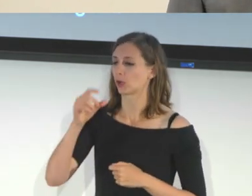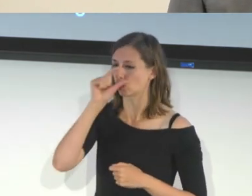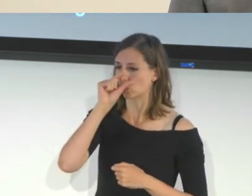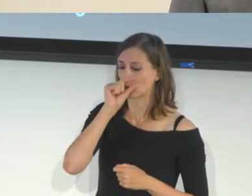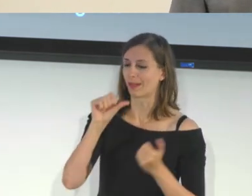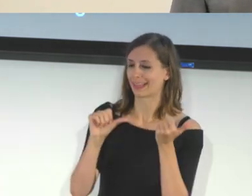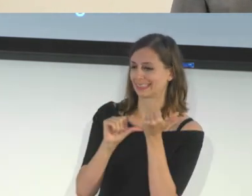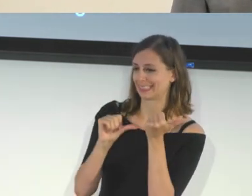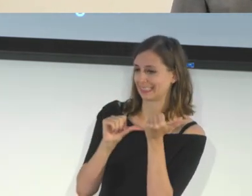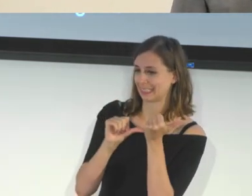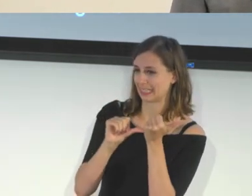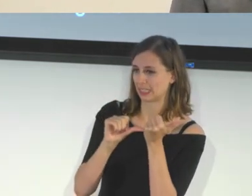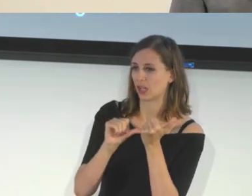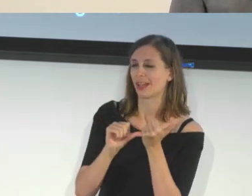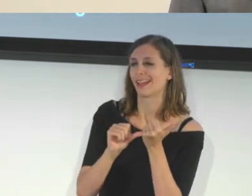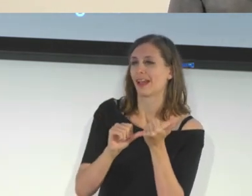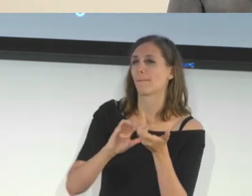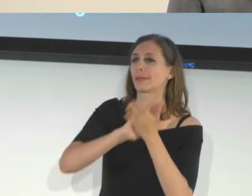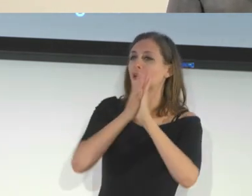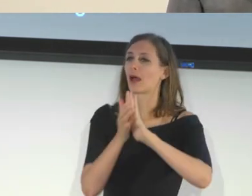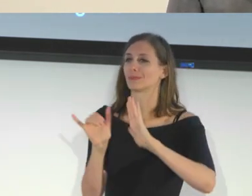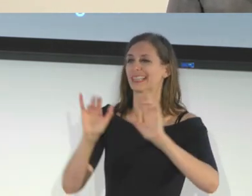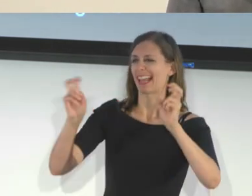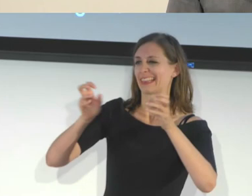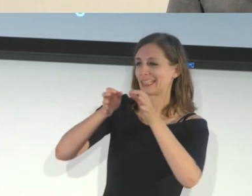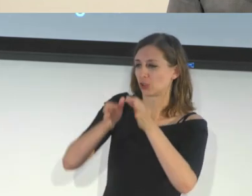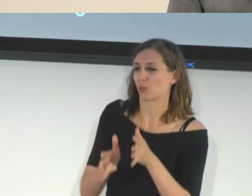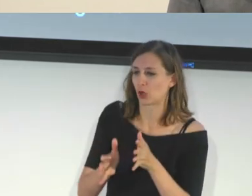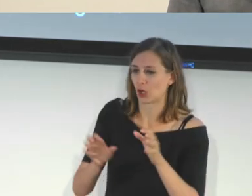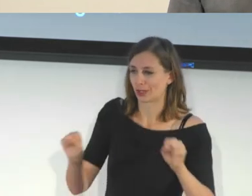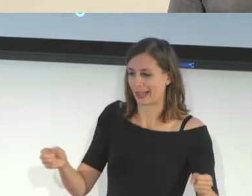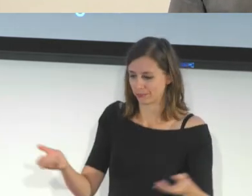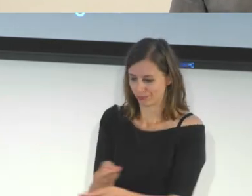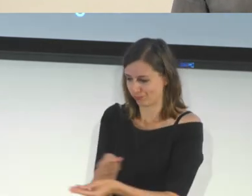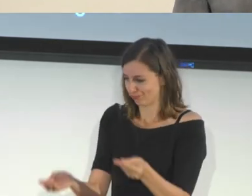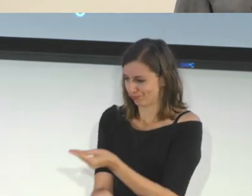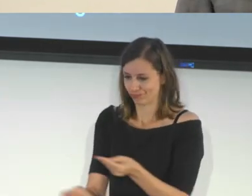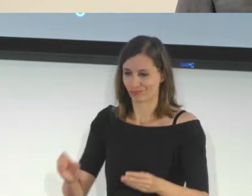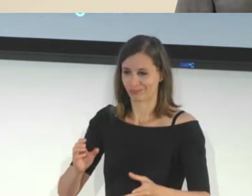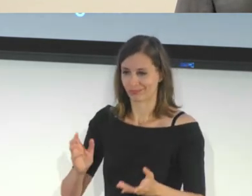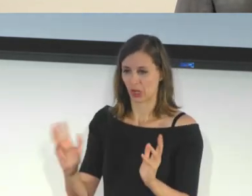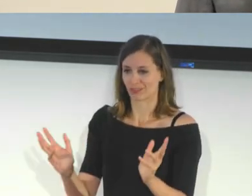like the interpreter that allows us to communicate between Spanish and English.